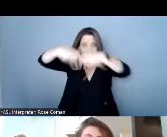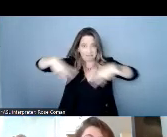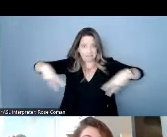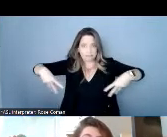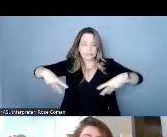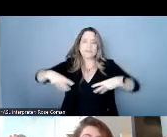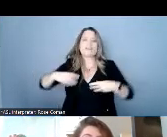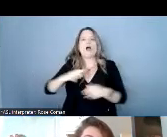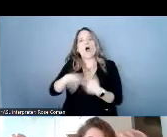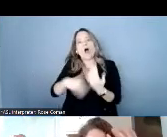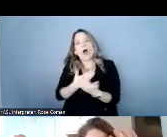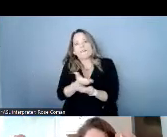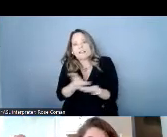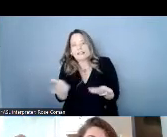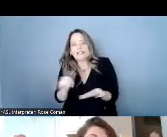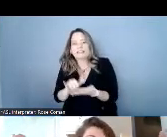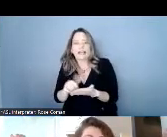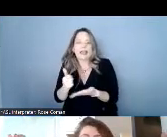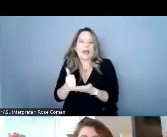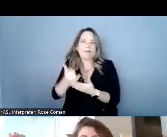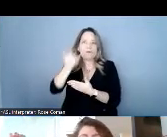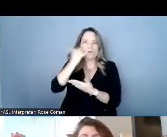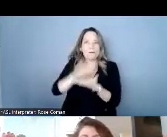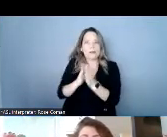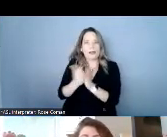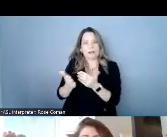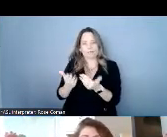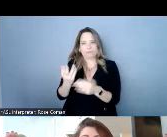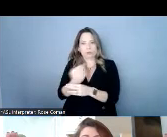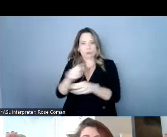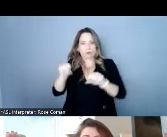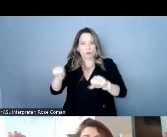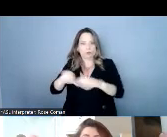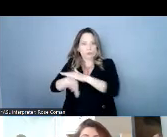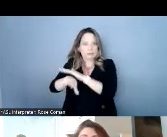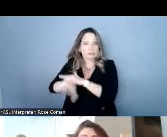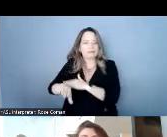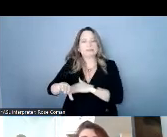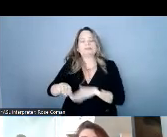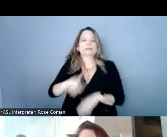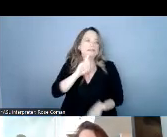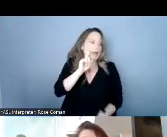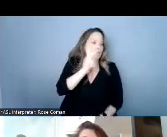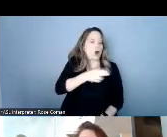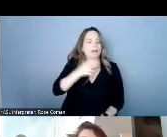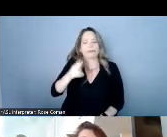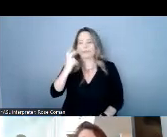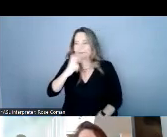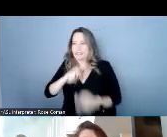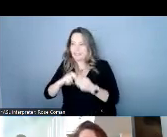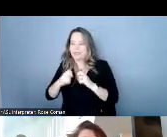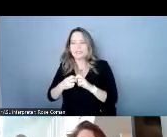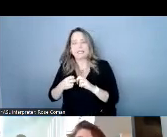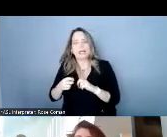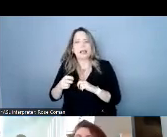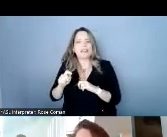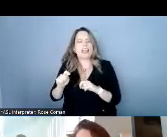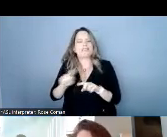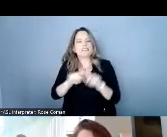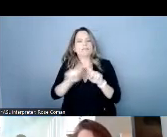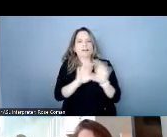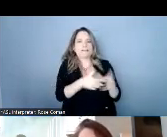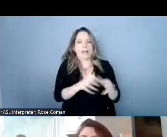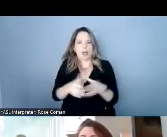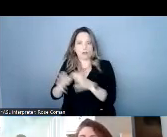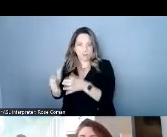the telephone accessible for individuals who are deaf hard of hearing have speech disabilities they fall into different categories they're